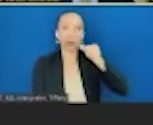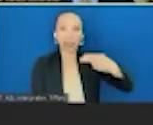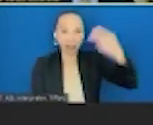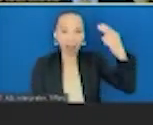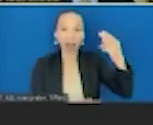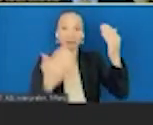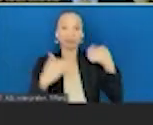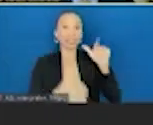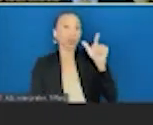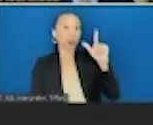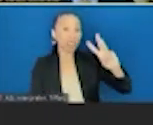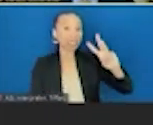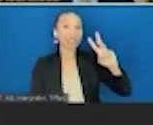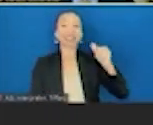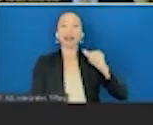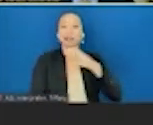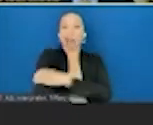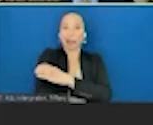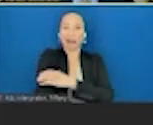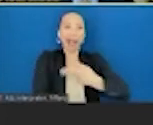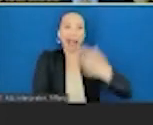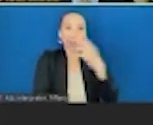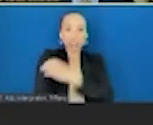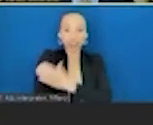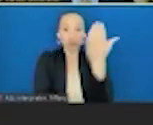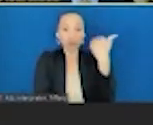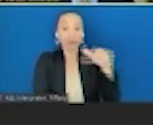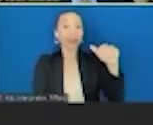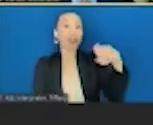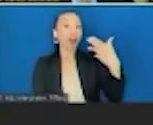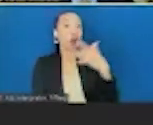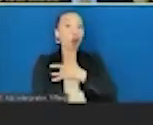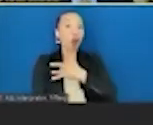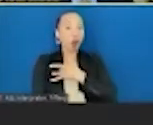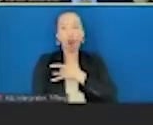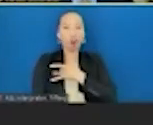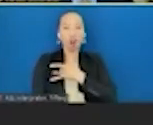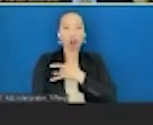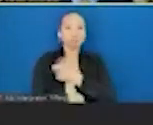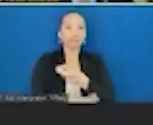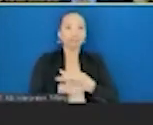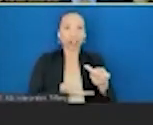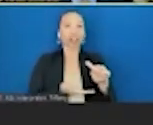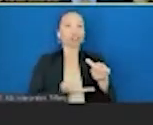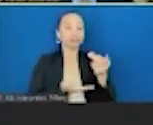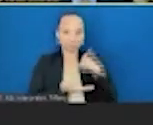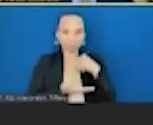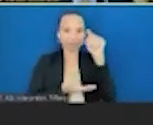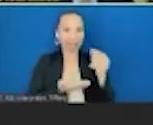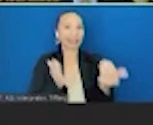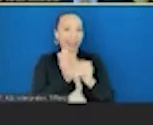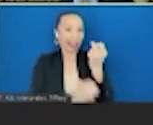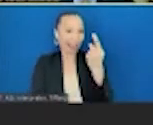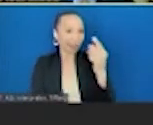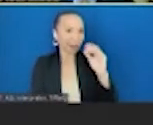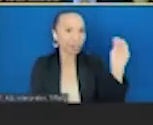% from hypertension and about 12% from heart failure. And if you put all these together and they're not additive because a person